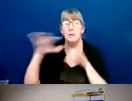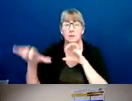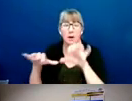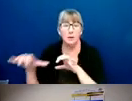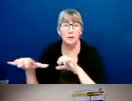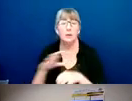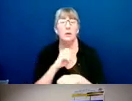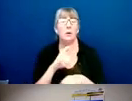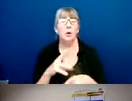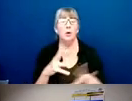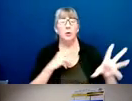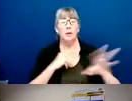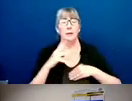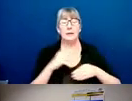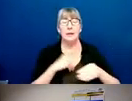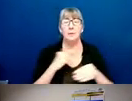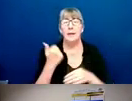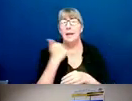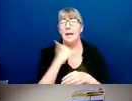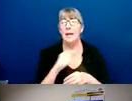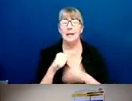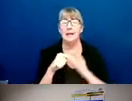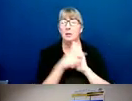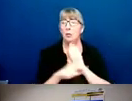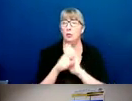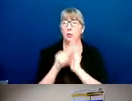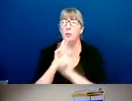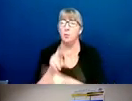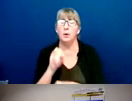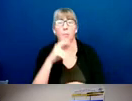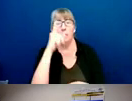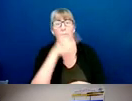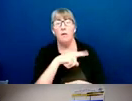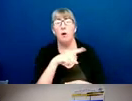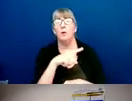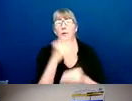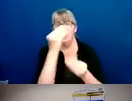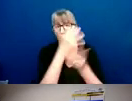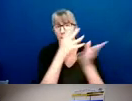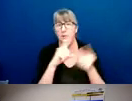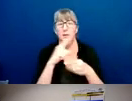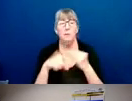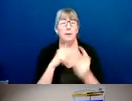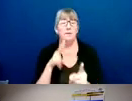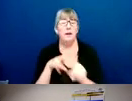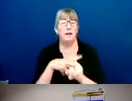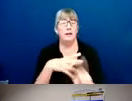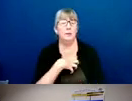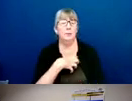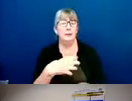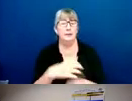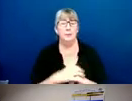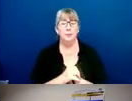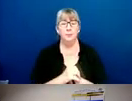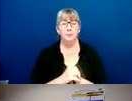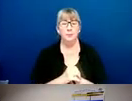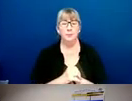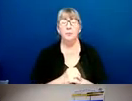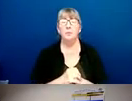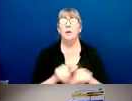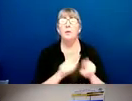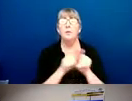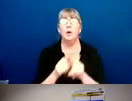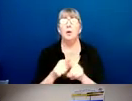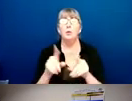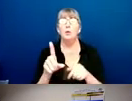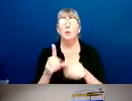discouraging reporting, or providing false or misleading information about filing a complaint. There's also a duty